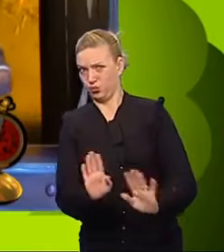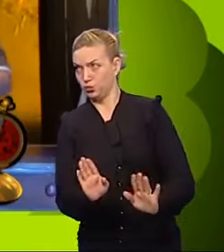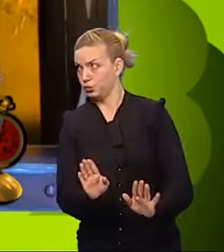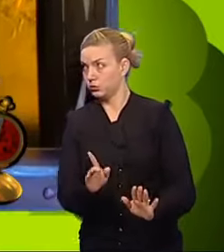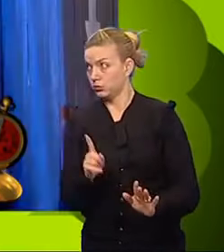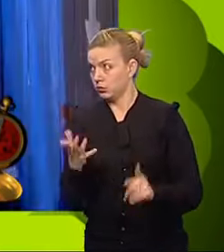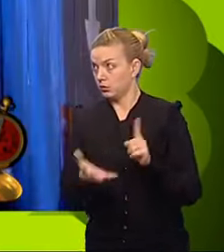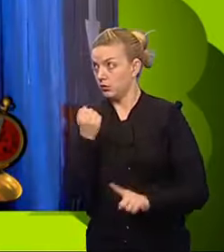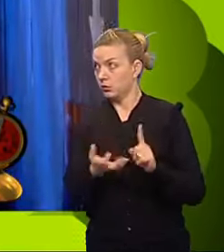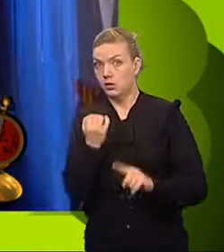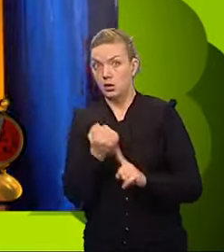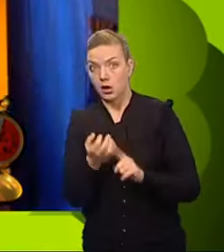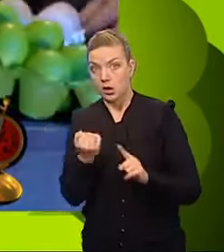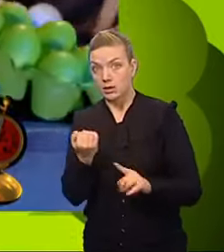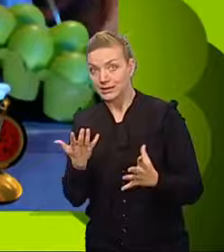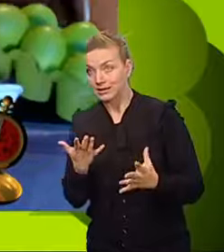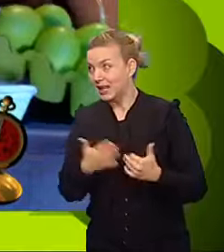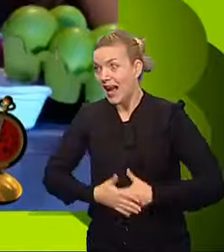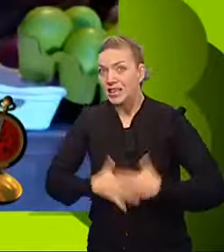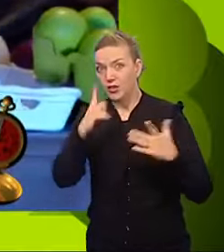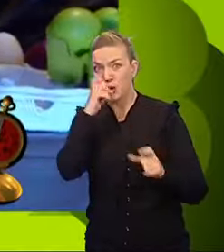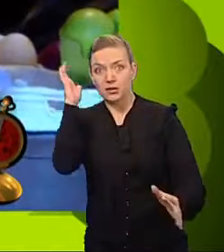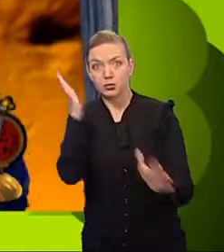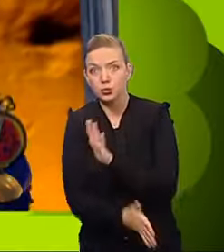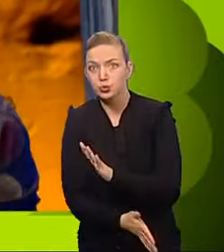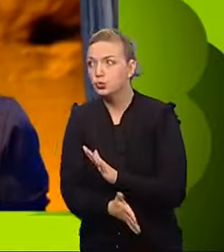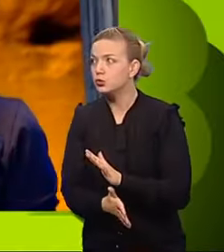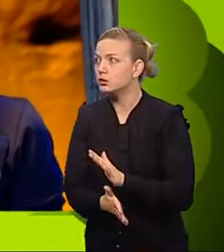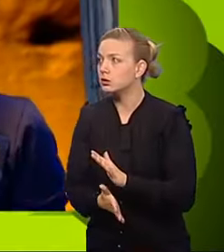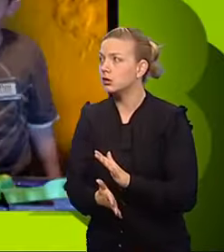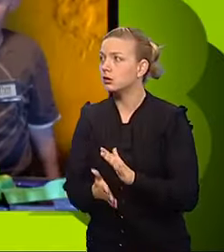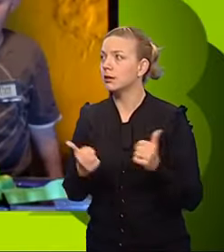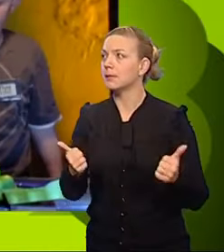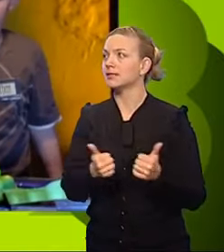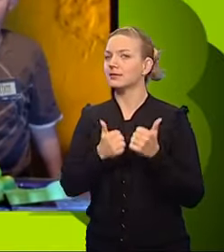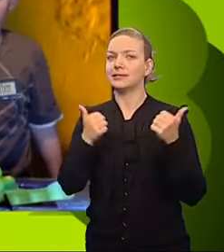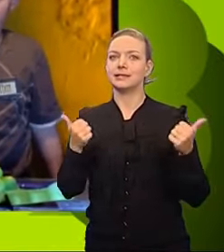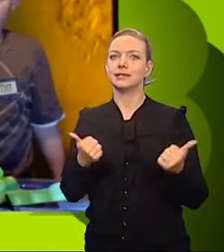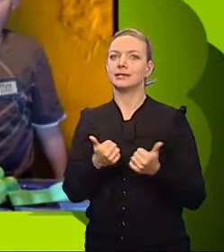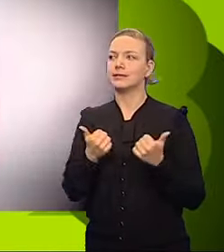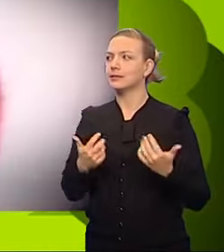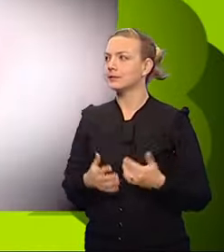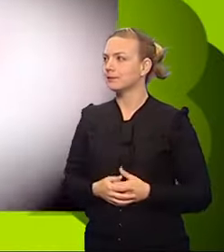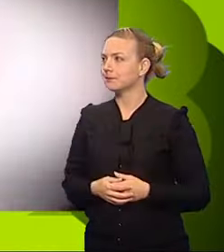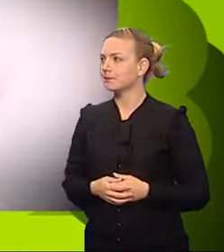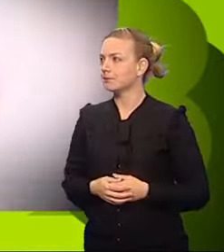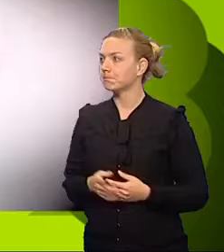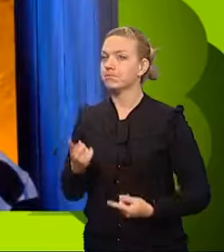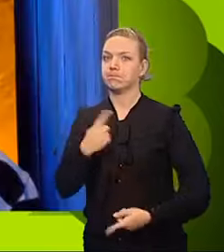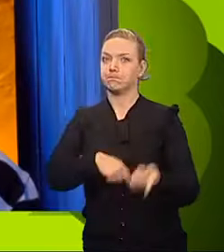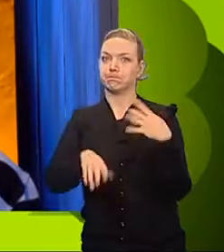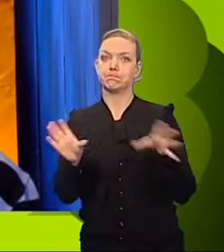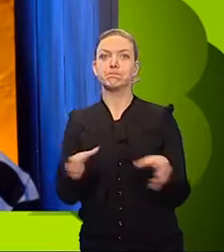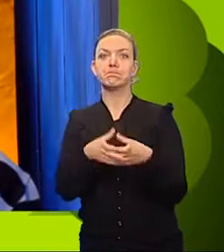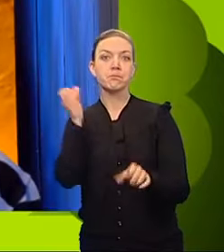They're doing it! Do anything you can! Yes! Oh, they've done it! You have passed.